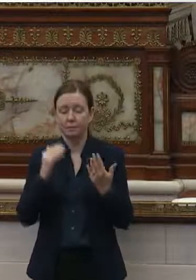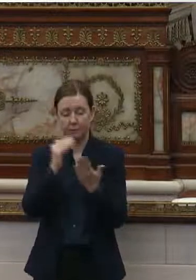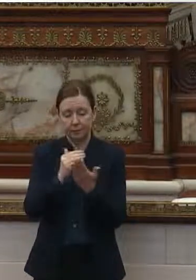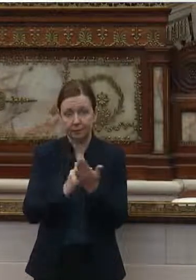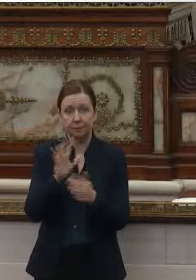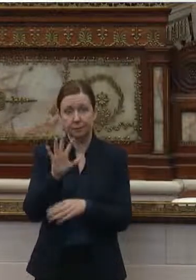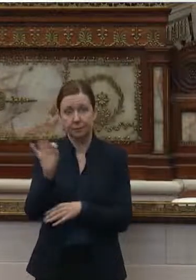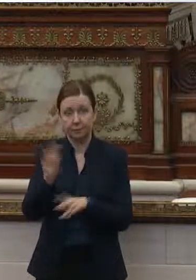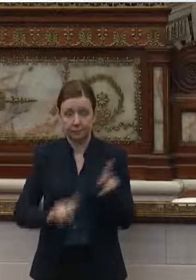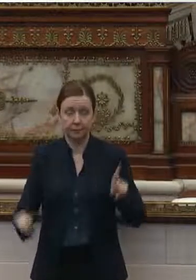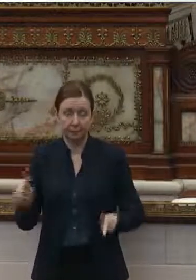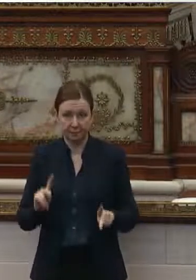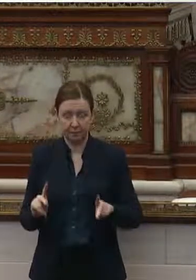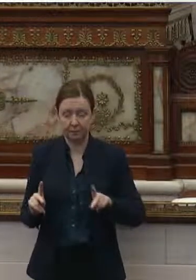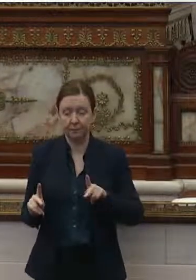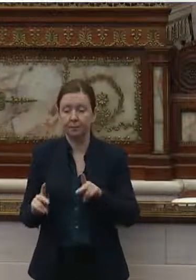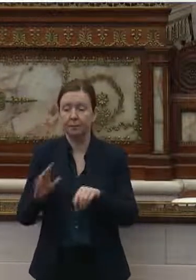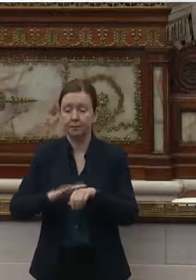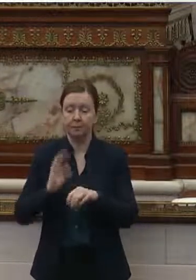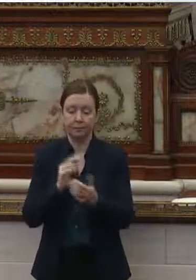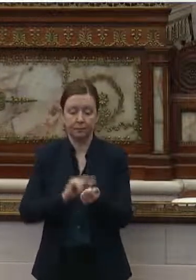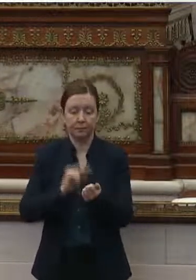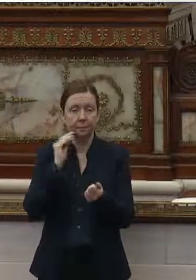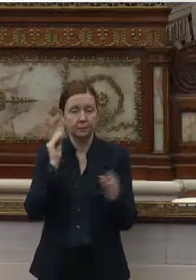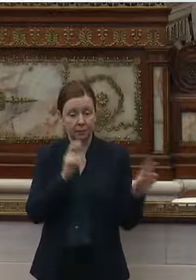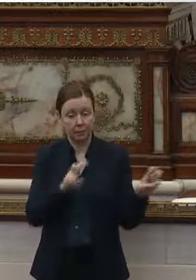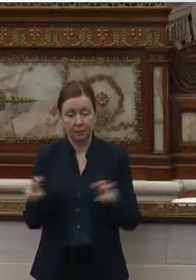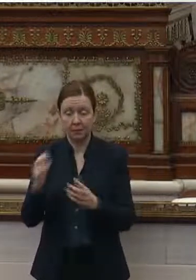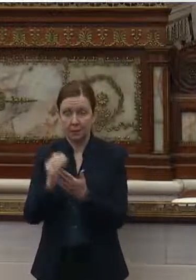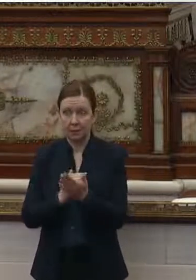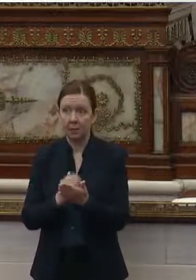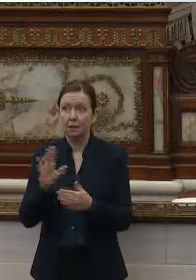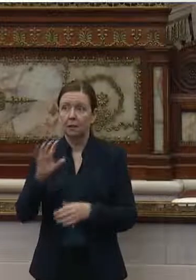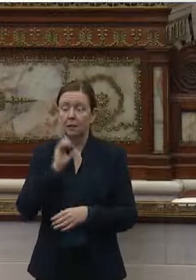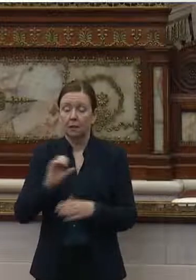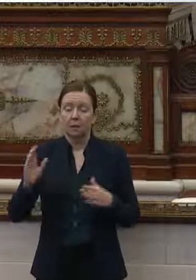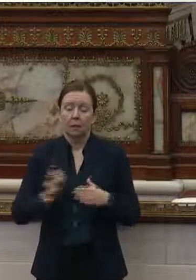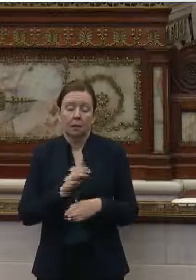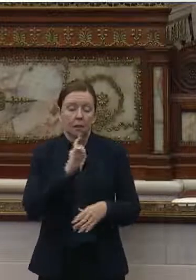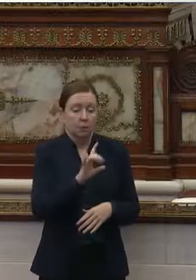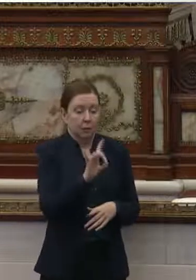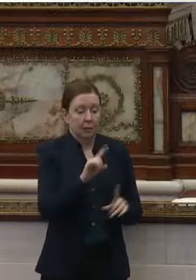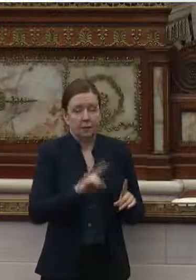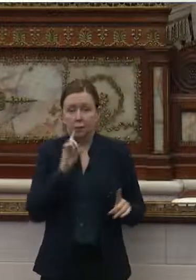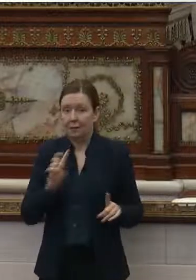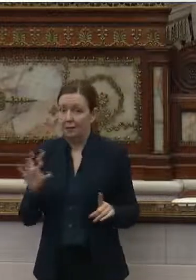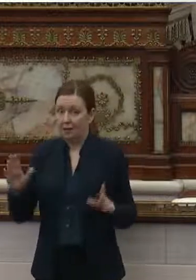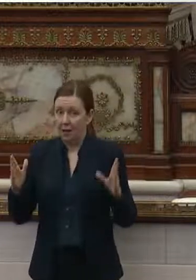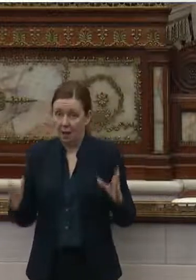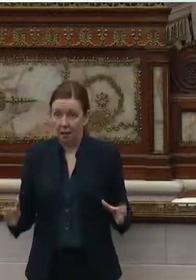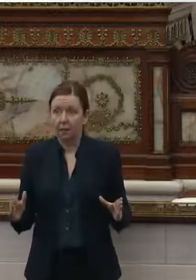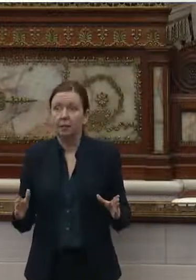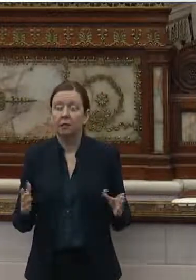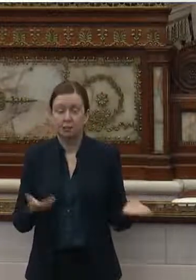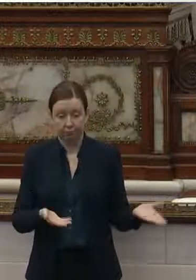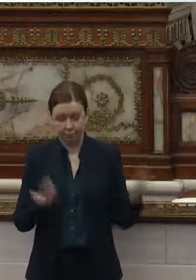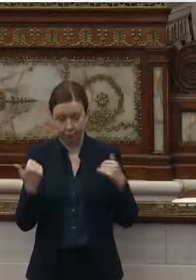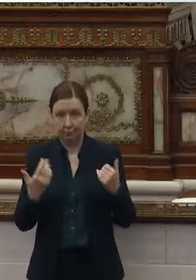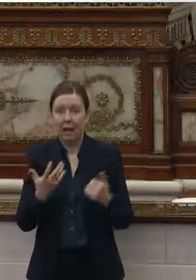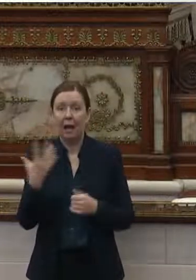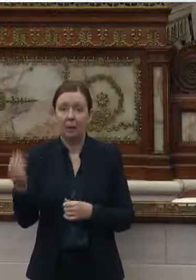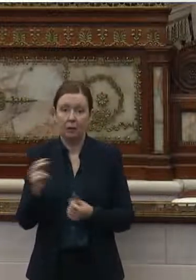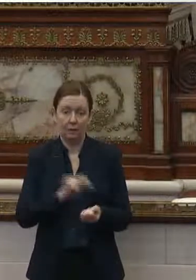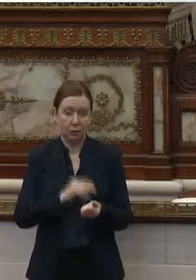of 59 people just on our nursing home transition list that their ages range from 28 to 75, getting them out of nursing homes.